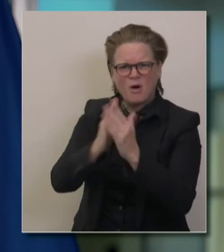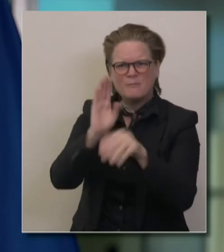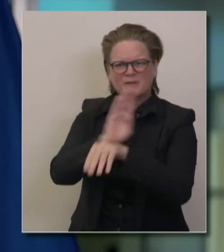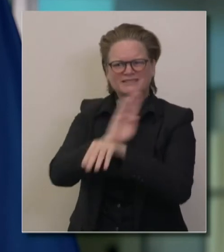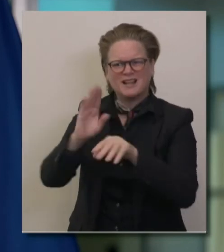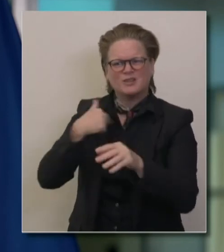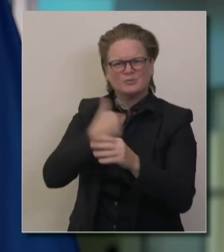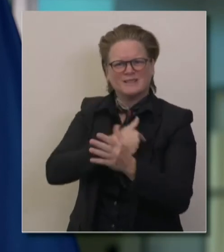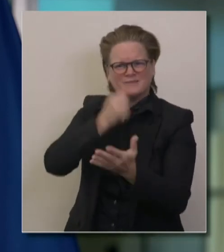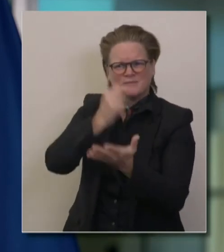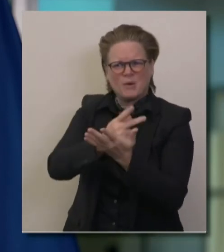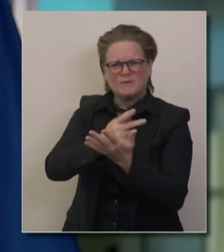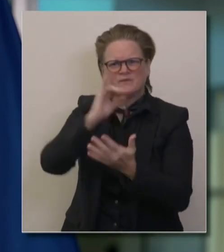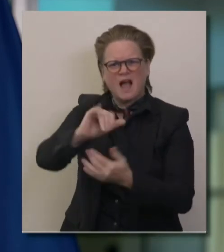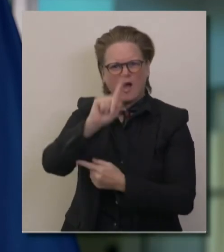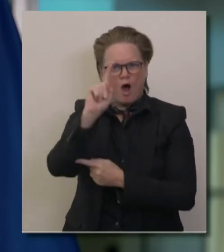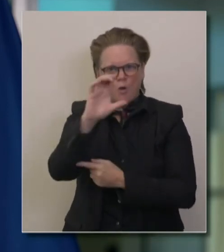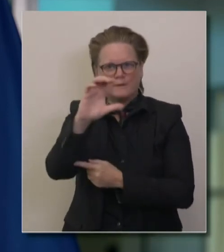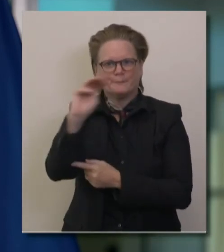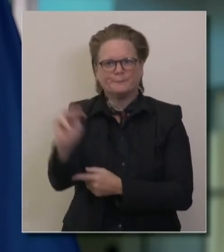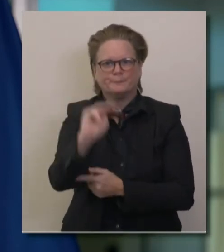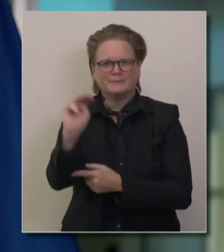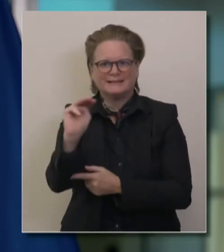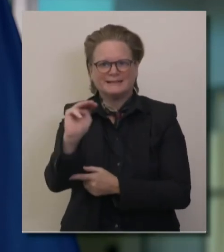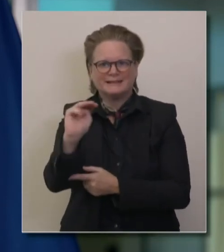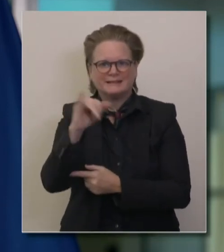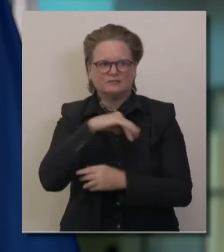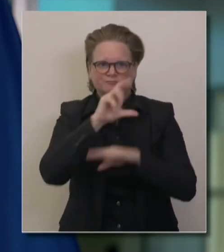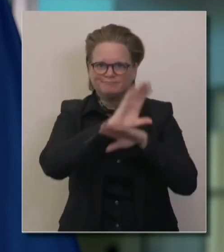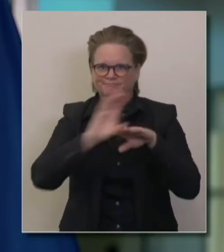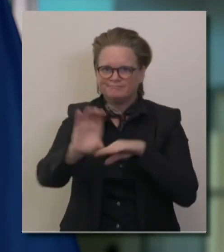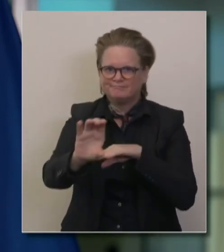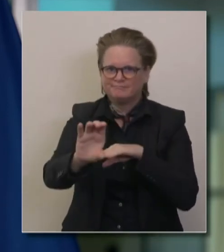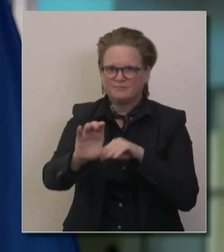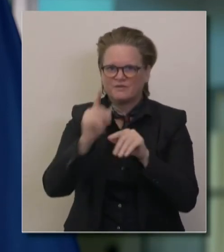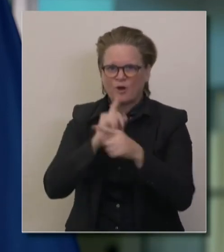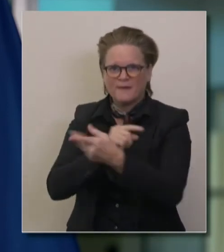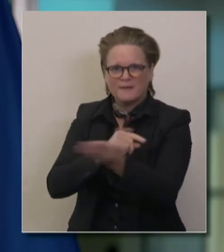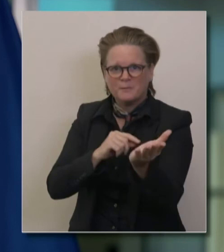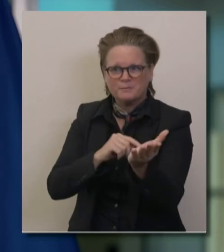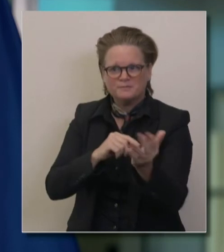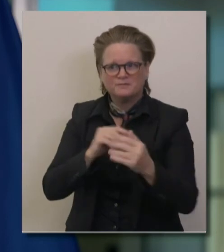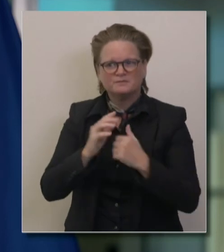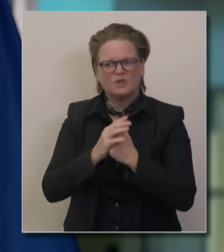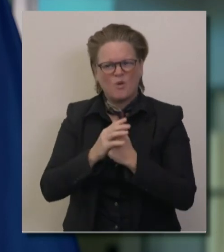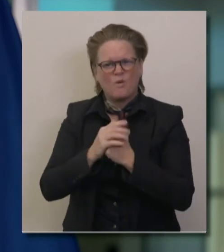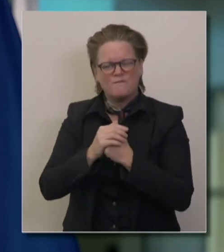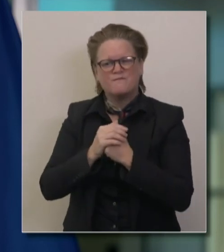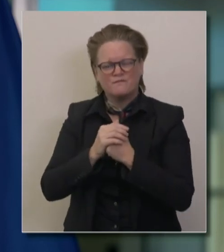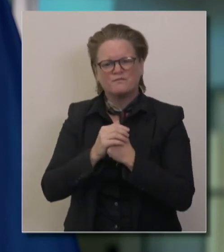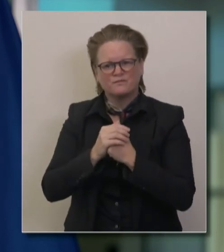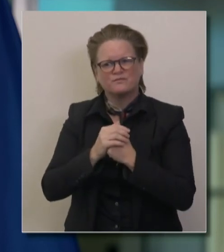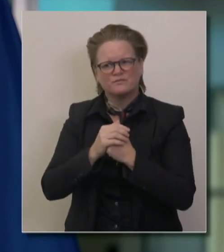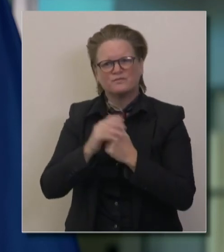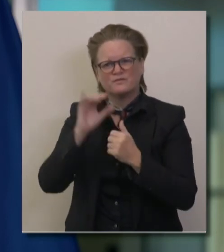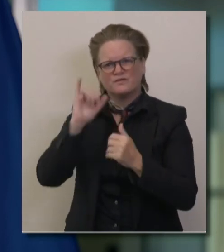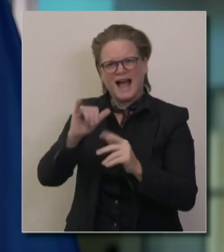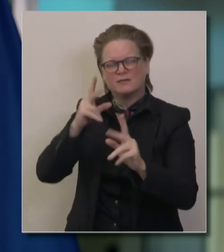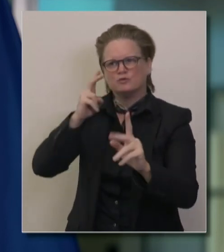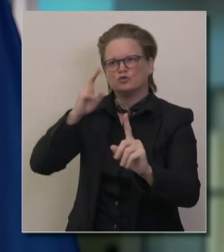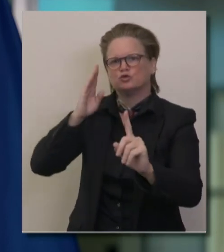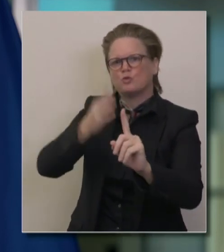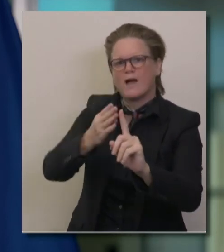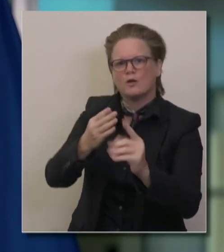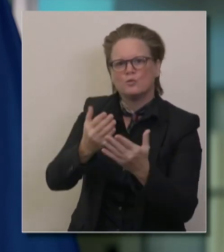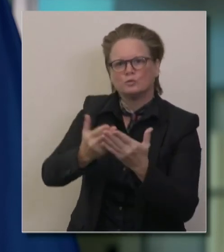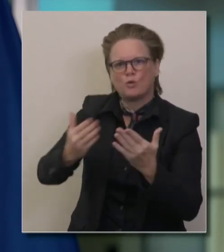have put into a program with leveraged resources, not just direct resources, hoping get to $125 million all in just